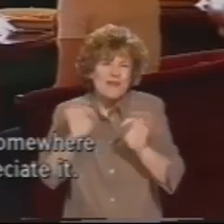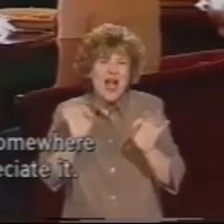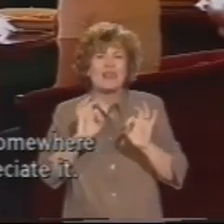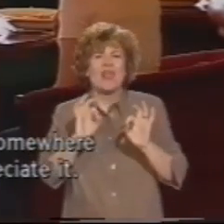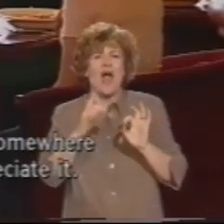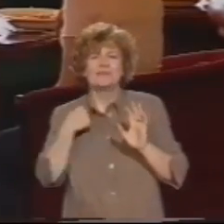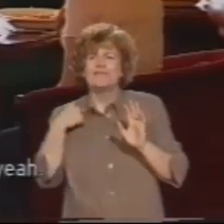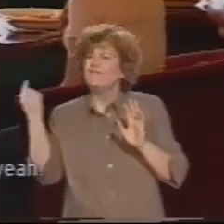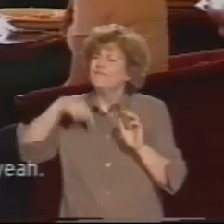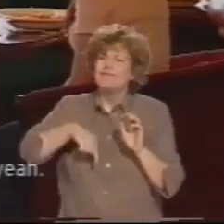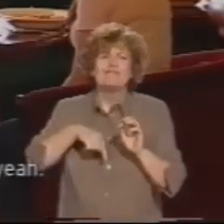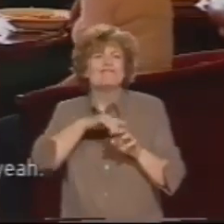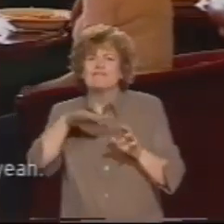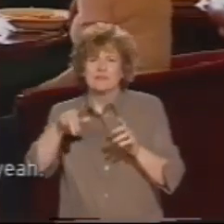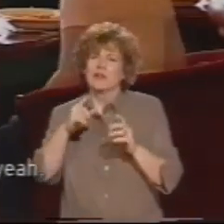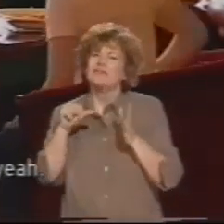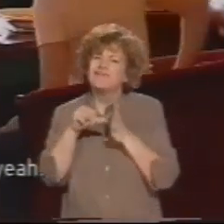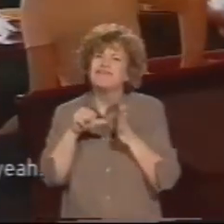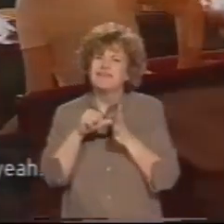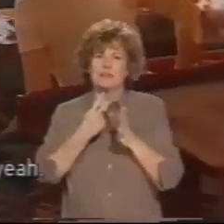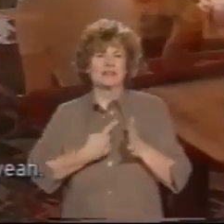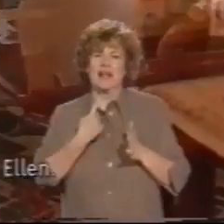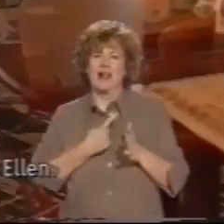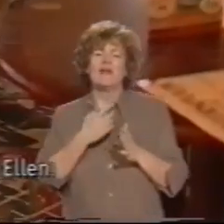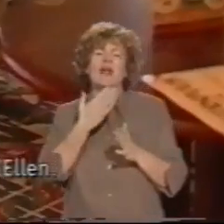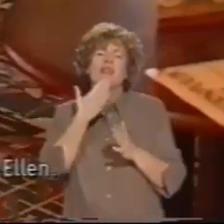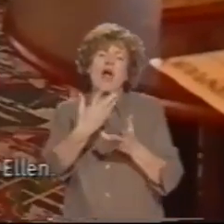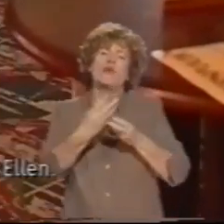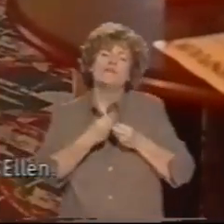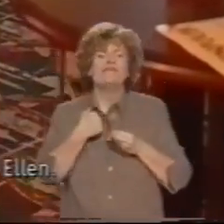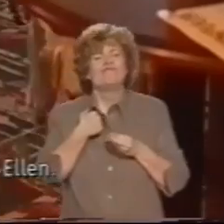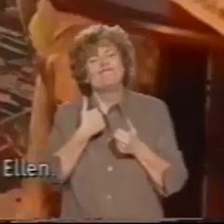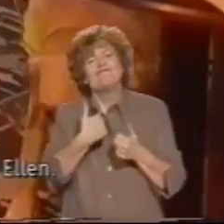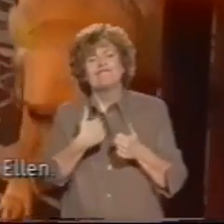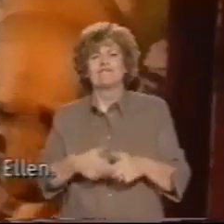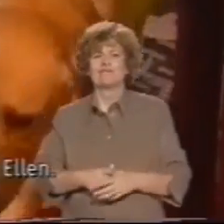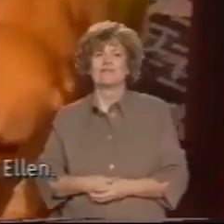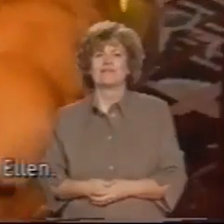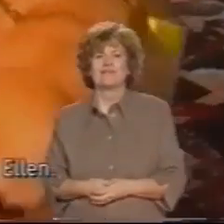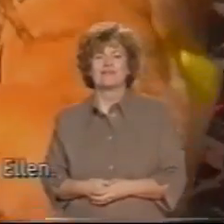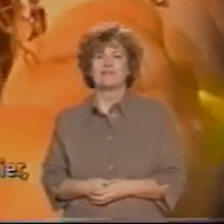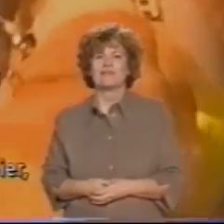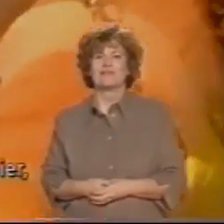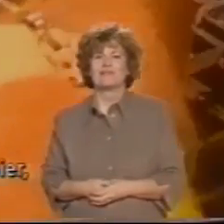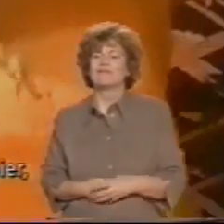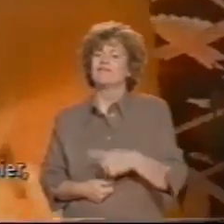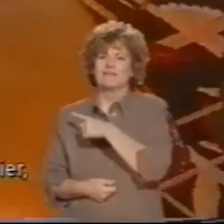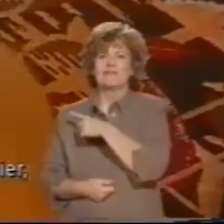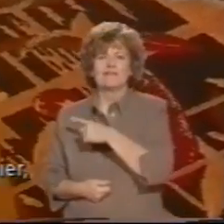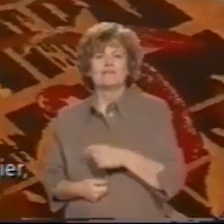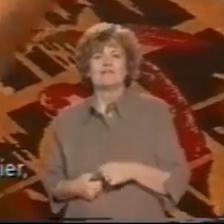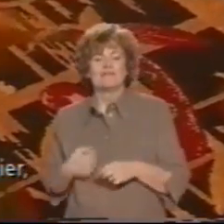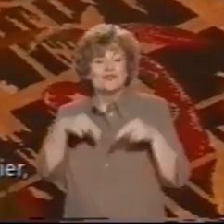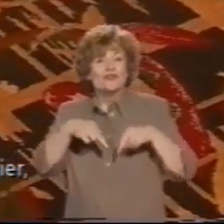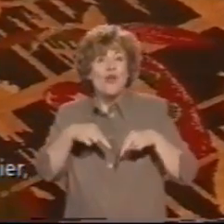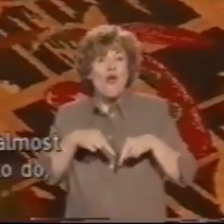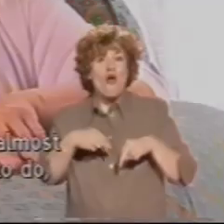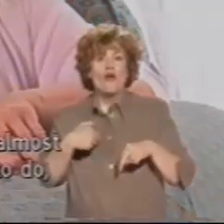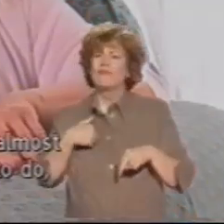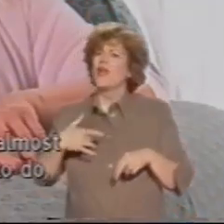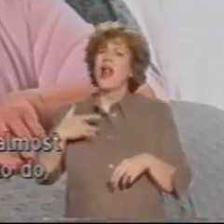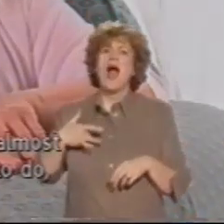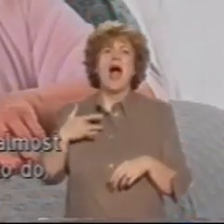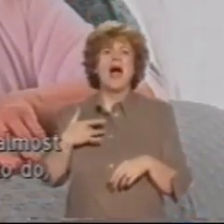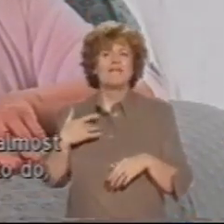it. She's you for the work. Yeah. Thank you. Yeah. I find life much better with Ellen. She makes me feel happier